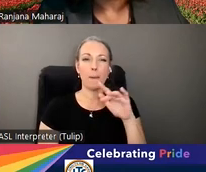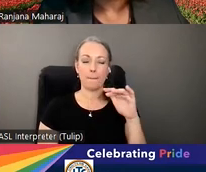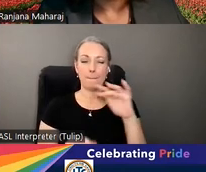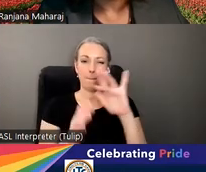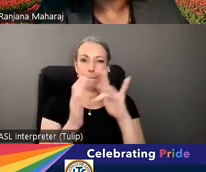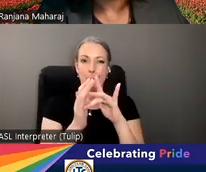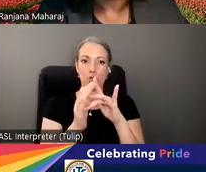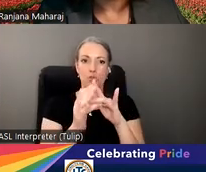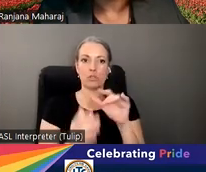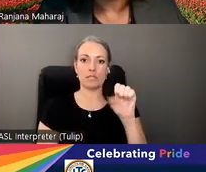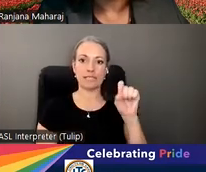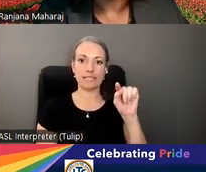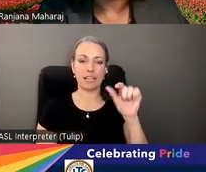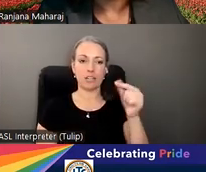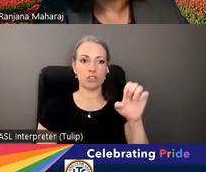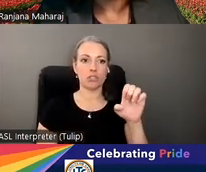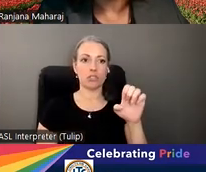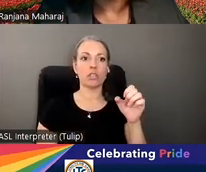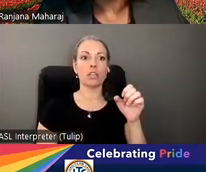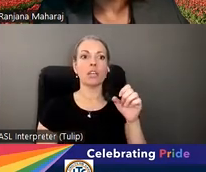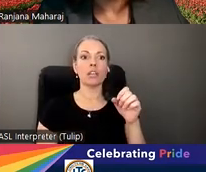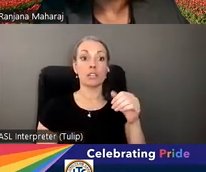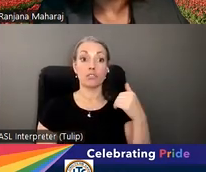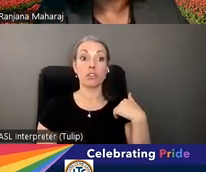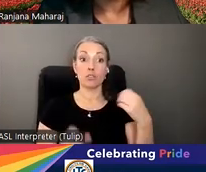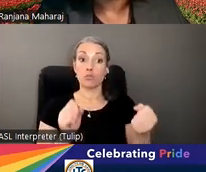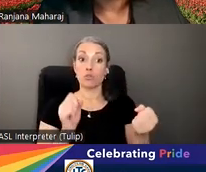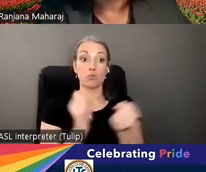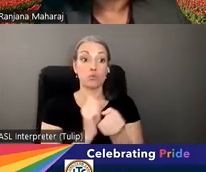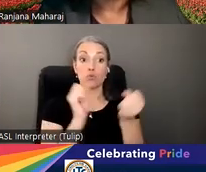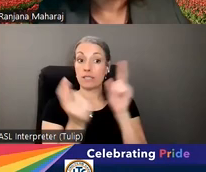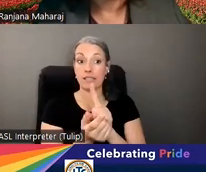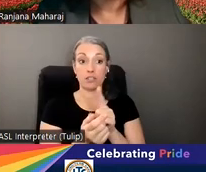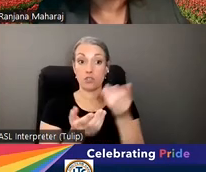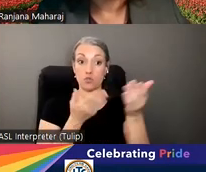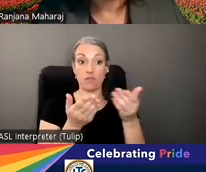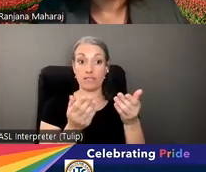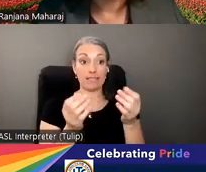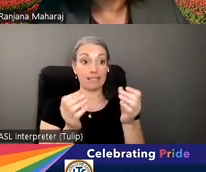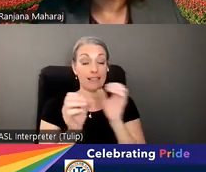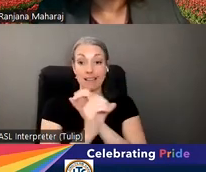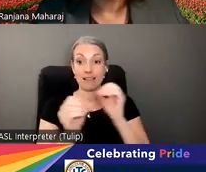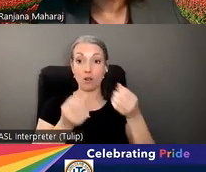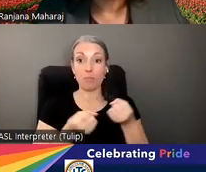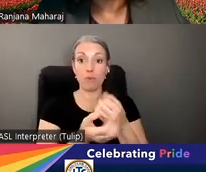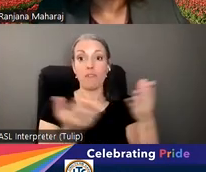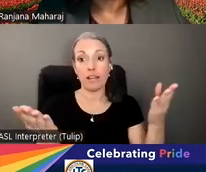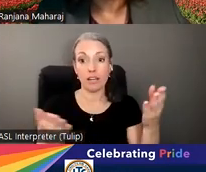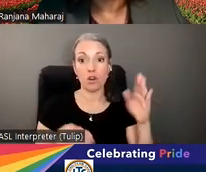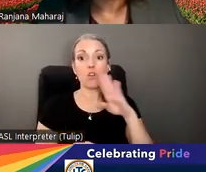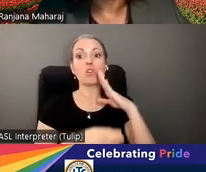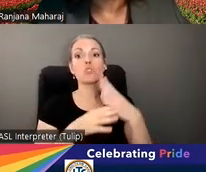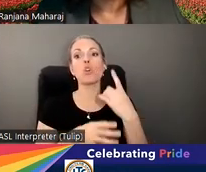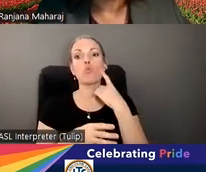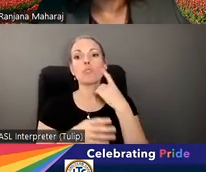It's indicated that there are translation services. However, none are provided when Hua asks for translation assistance. Hua's daughter recently